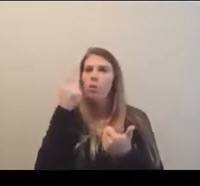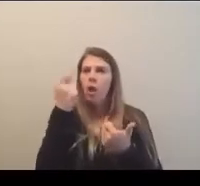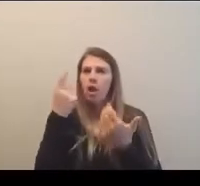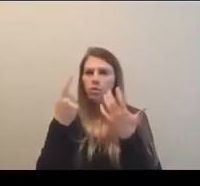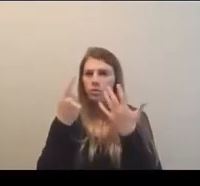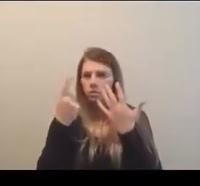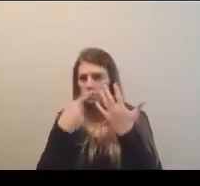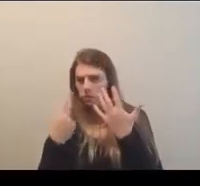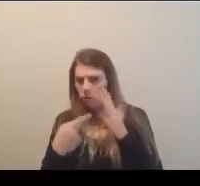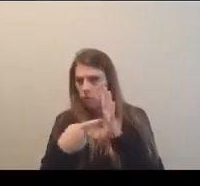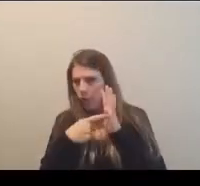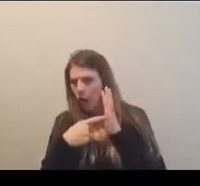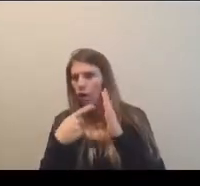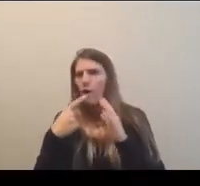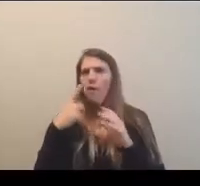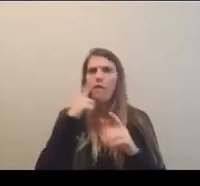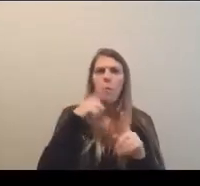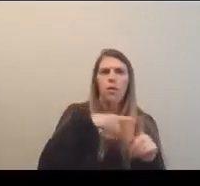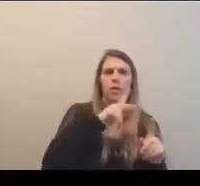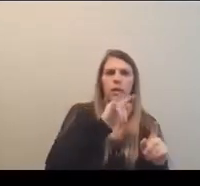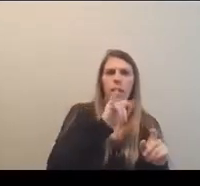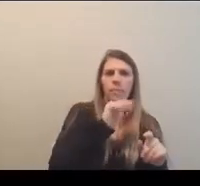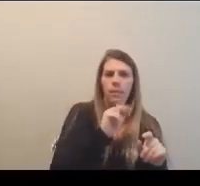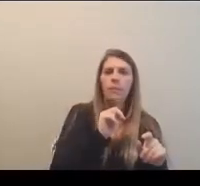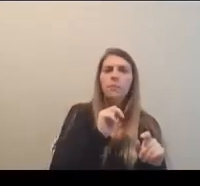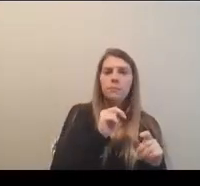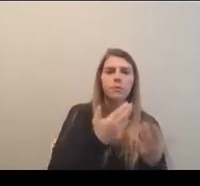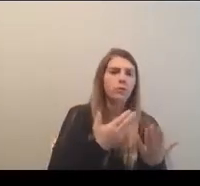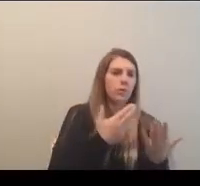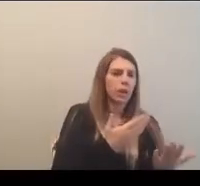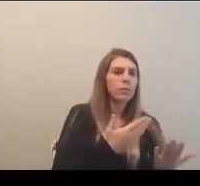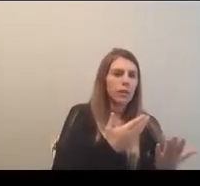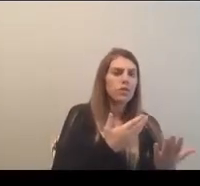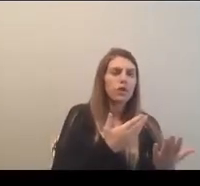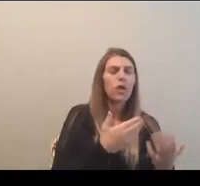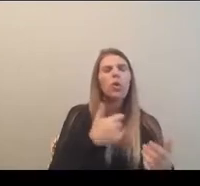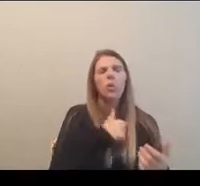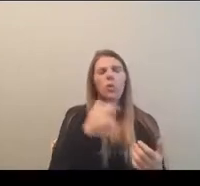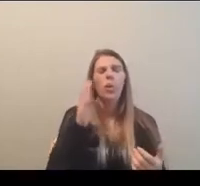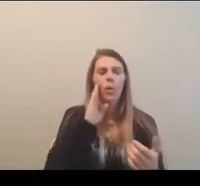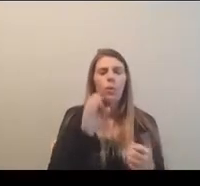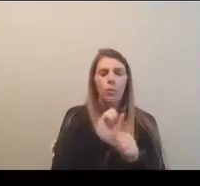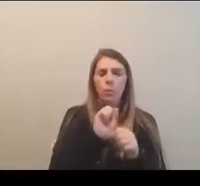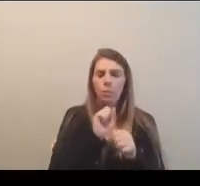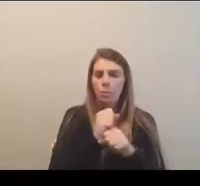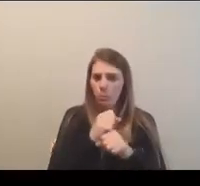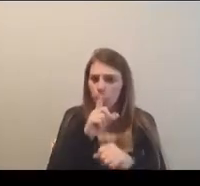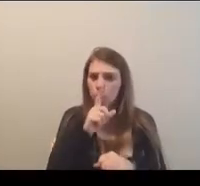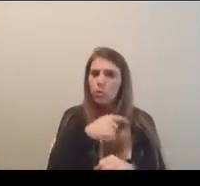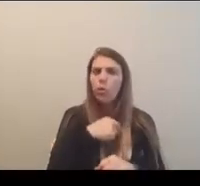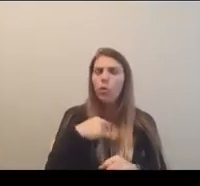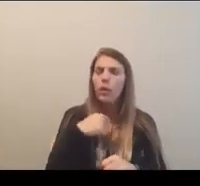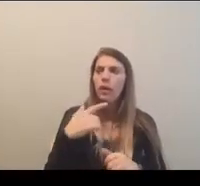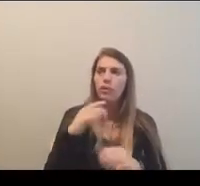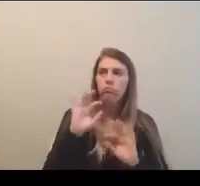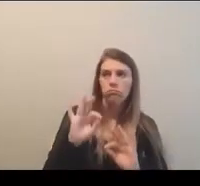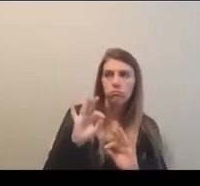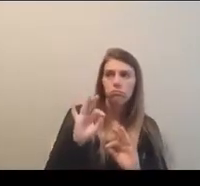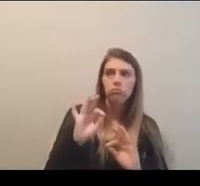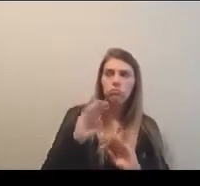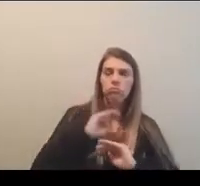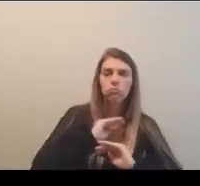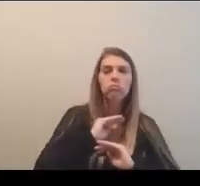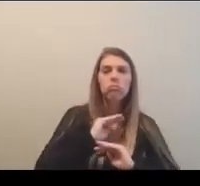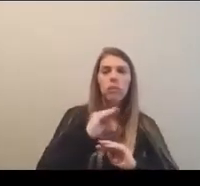cetera, as it relates to the Kaplan, um, recommendations, we're going to be certain that we're, that we're where we want to be, um, for